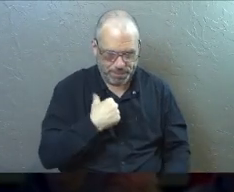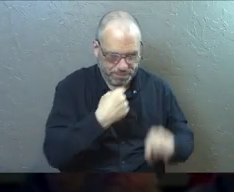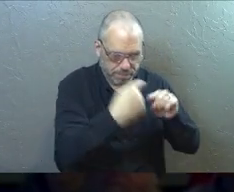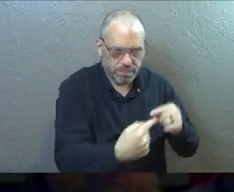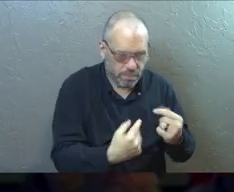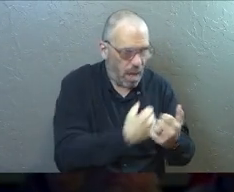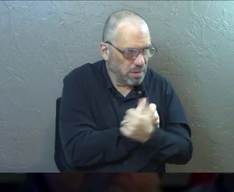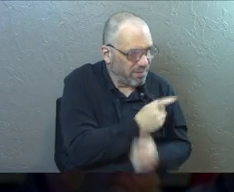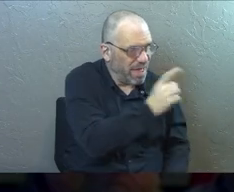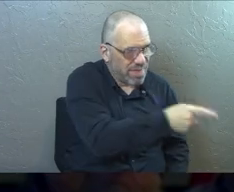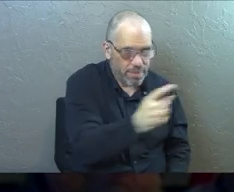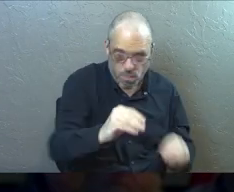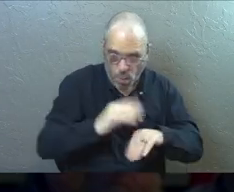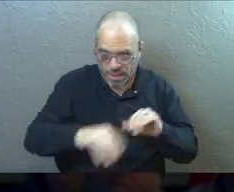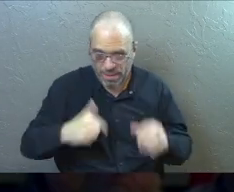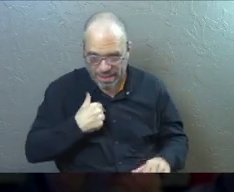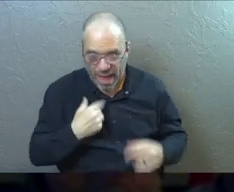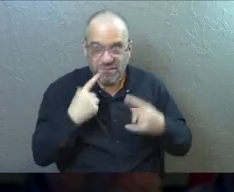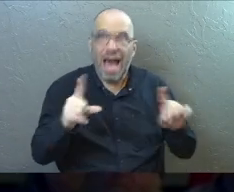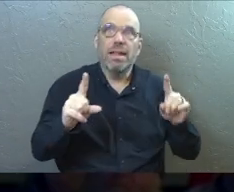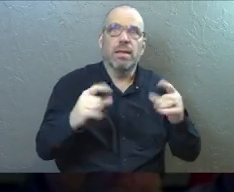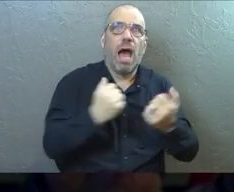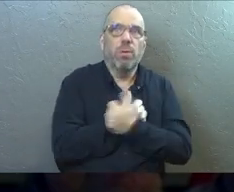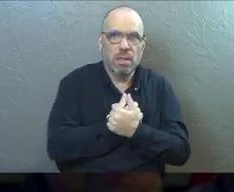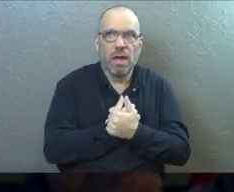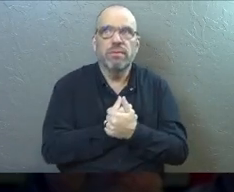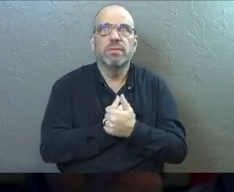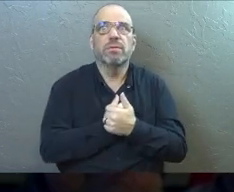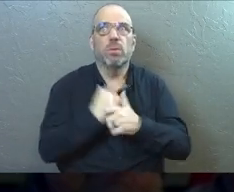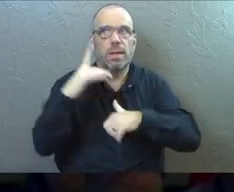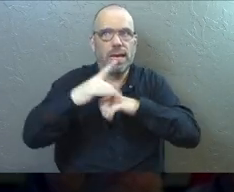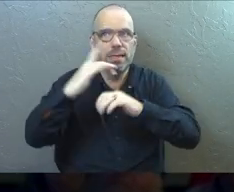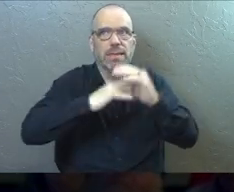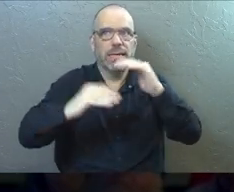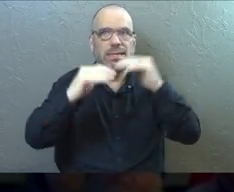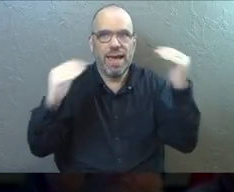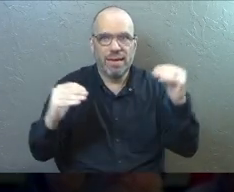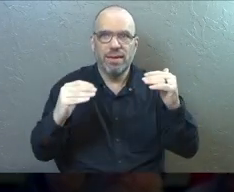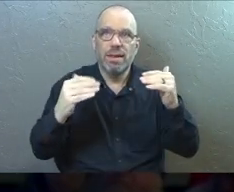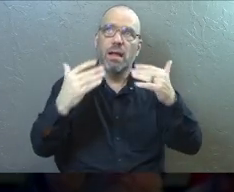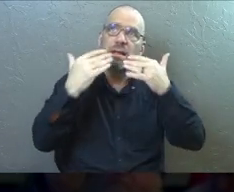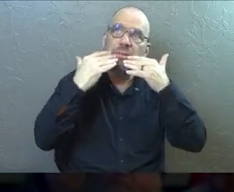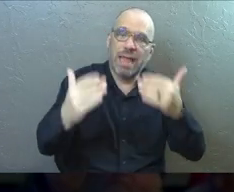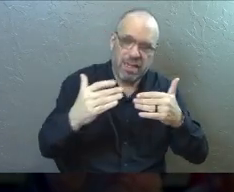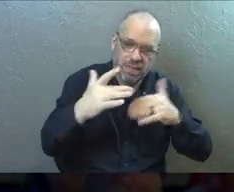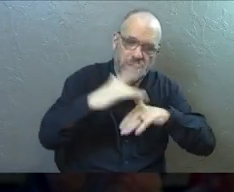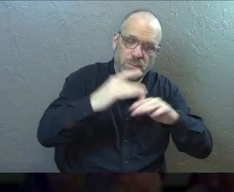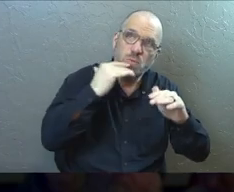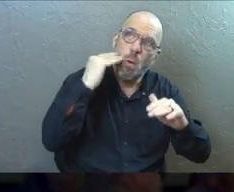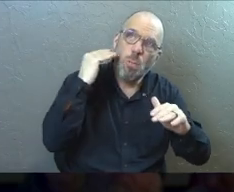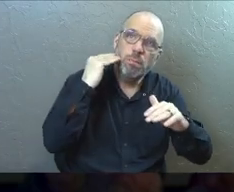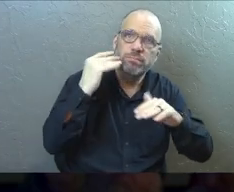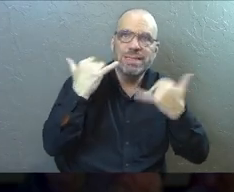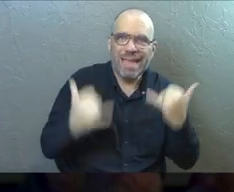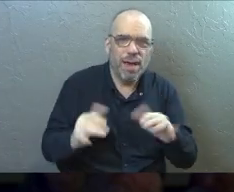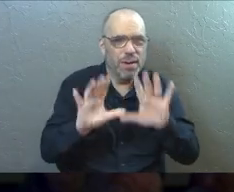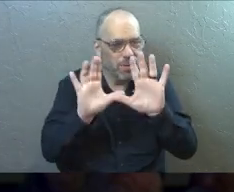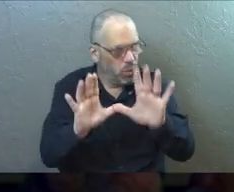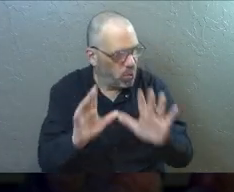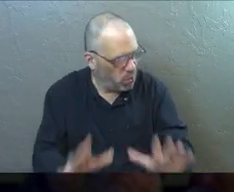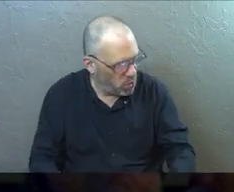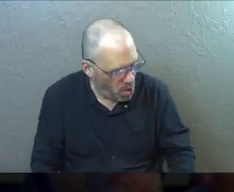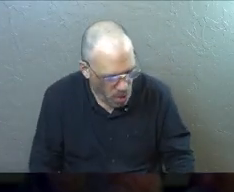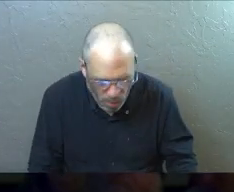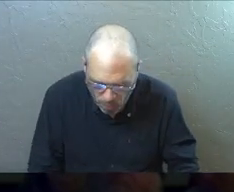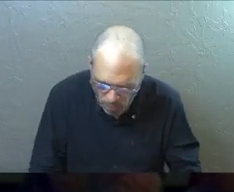struggled to love others more than myself, I finally will. And I will thank him for bringing me home. And I believe, now here's a